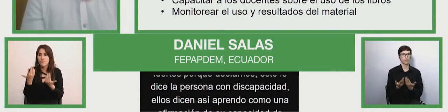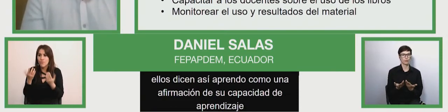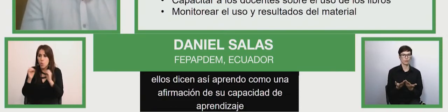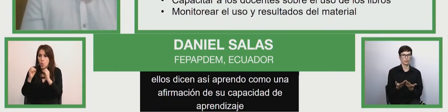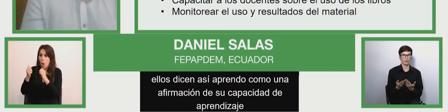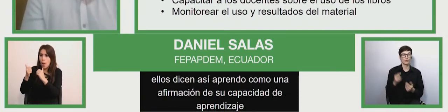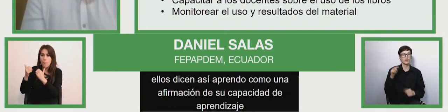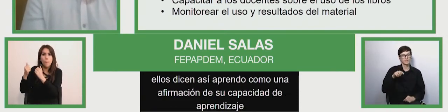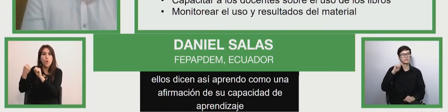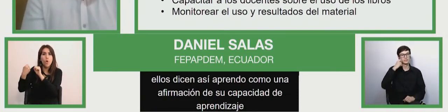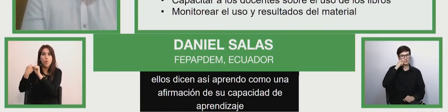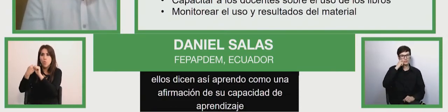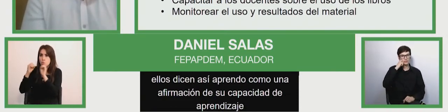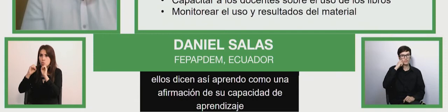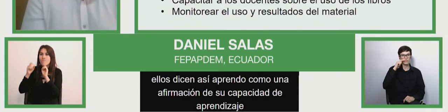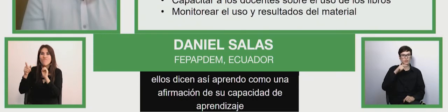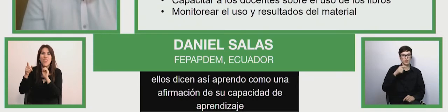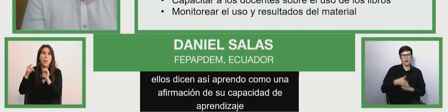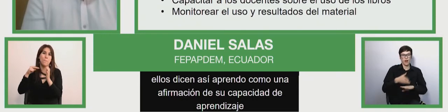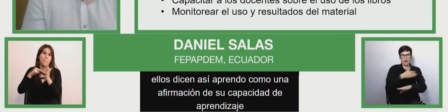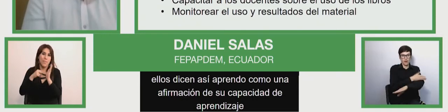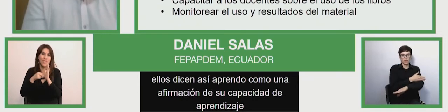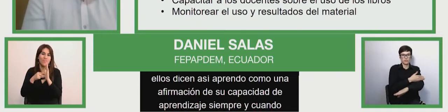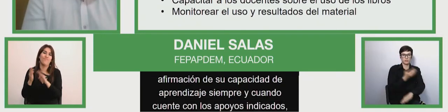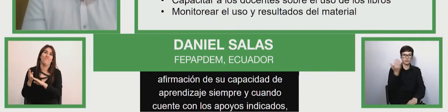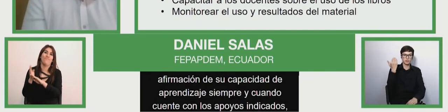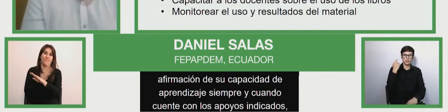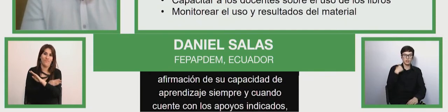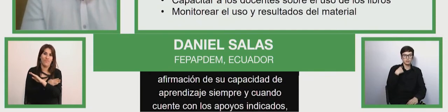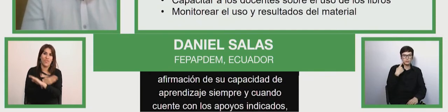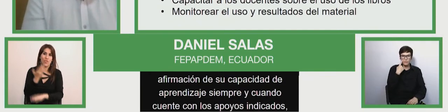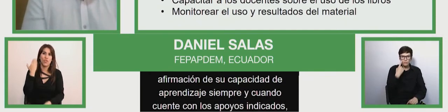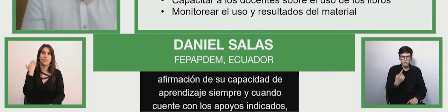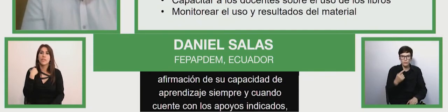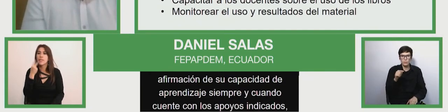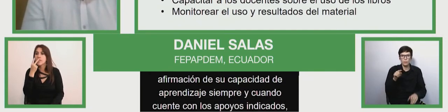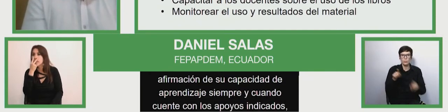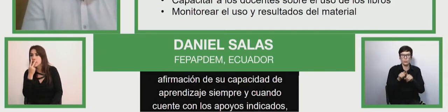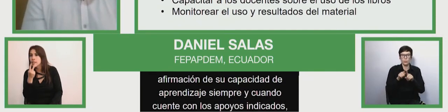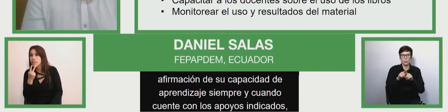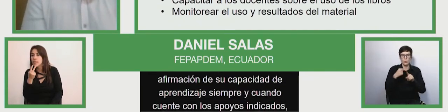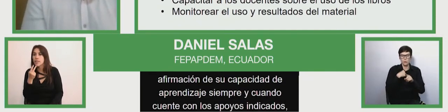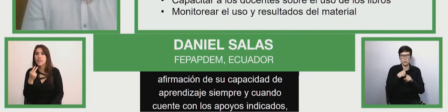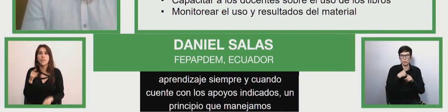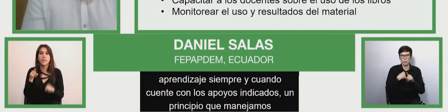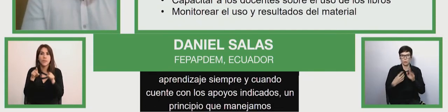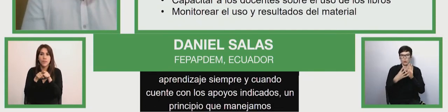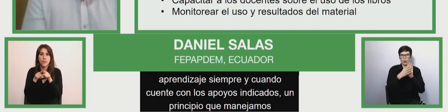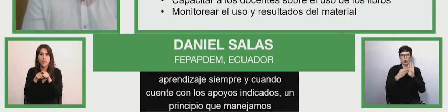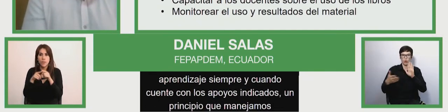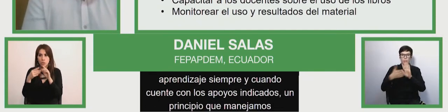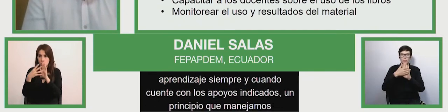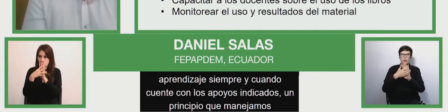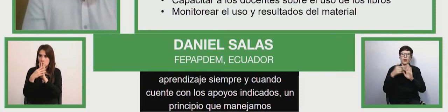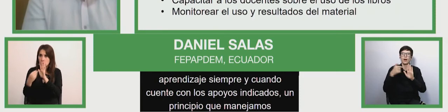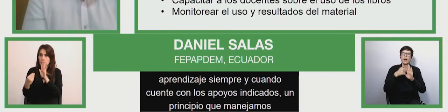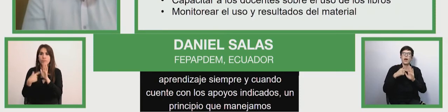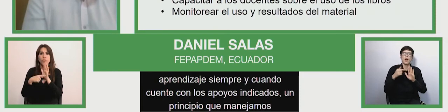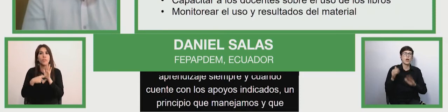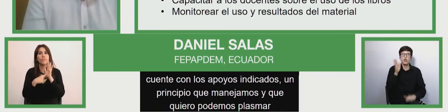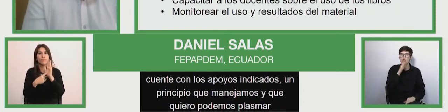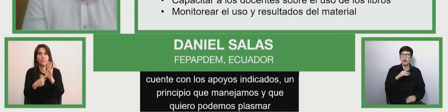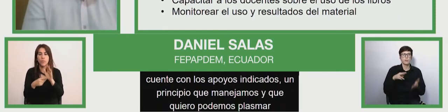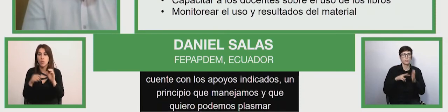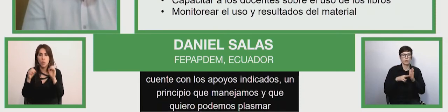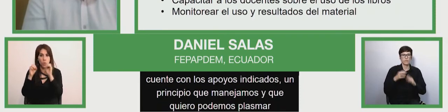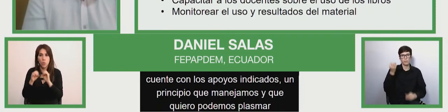and from that a principle which we learned how we could state is that we don't have learning problems unless